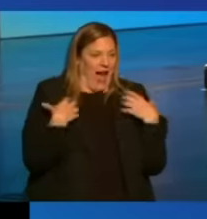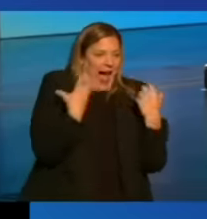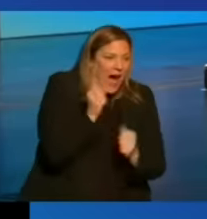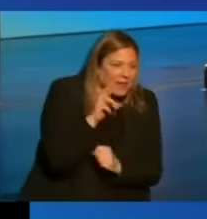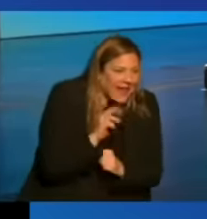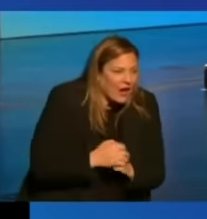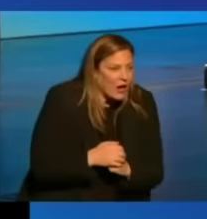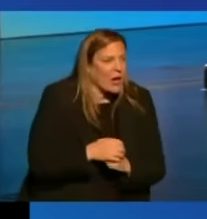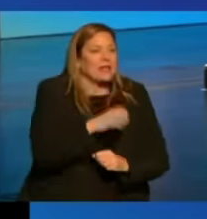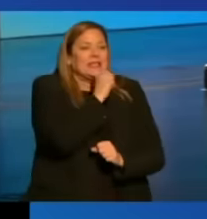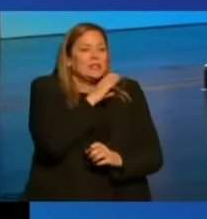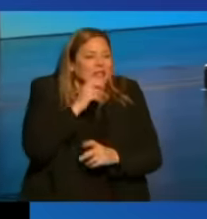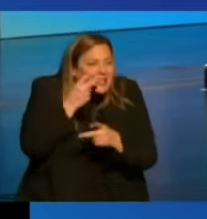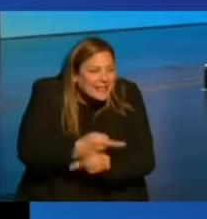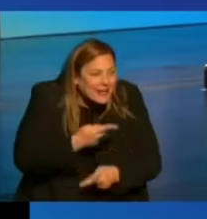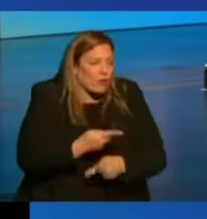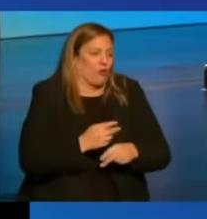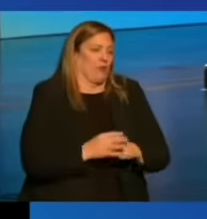and elder care.